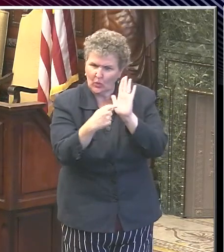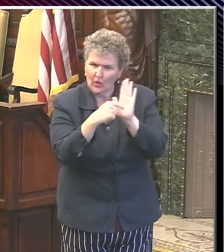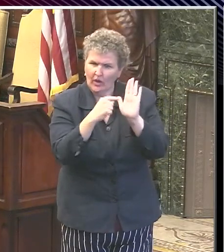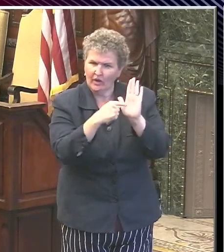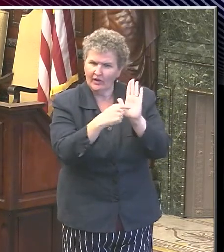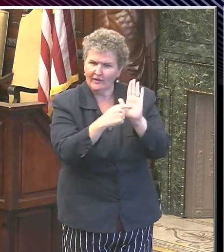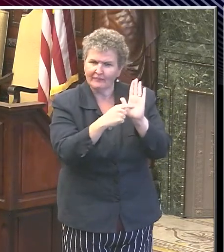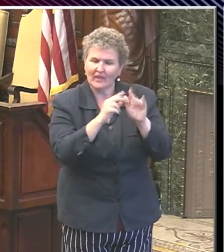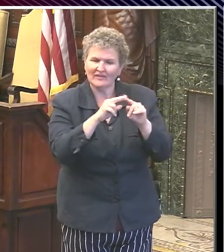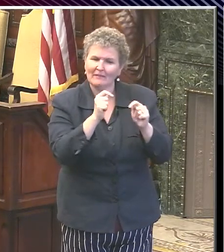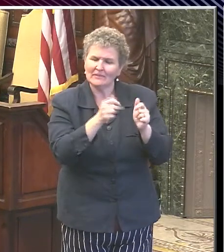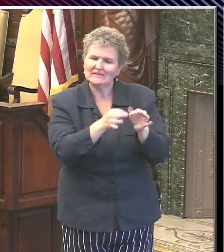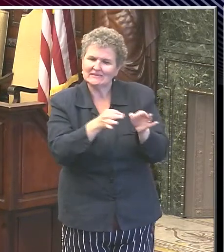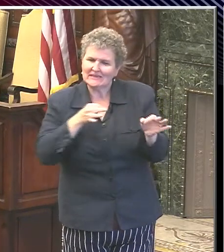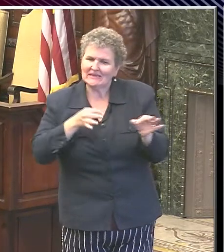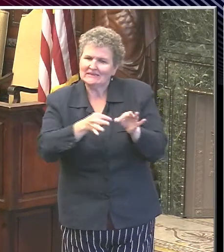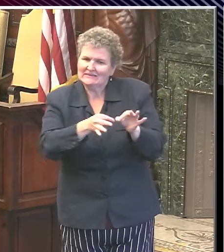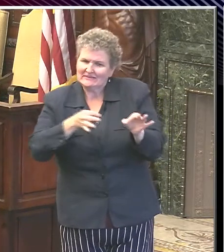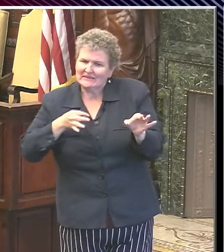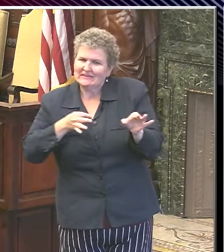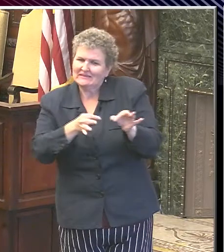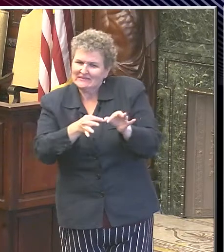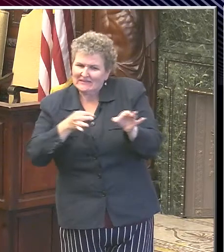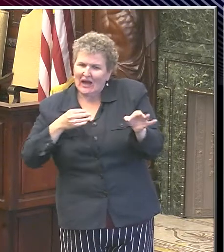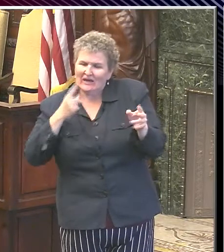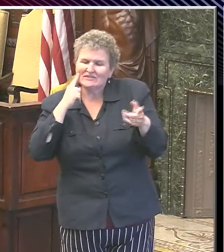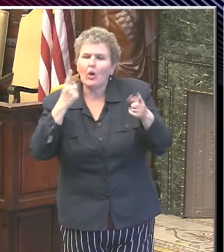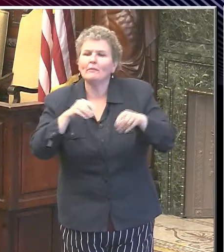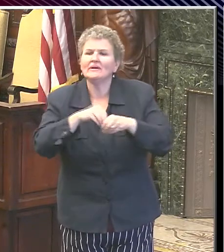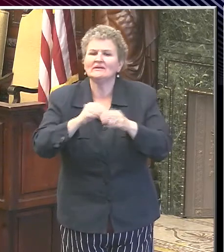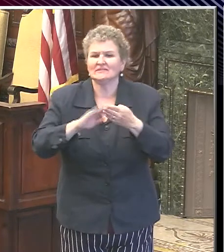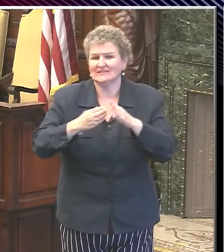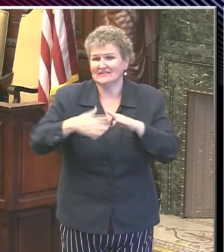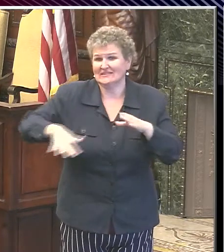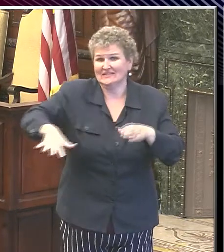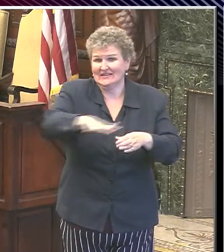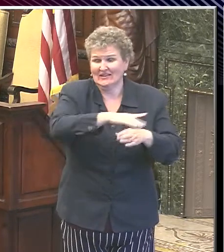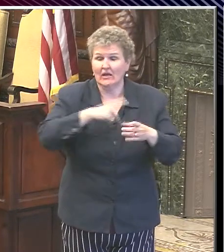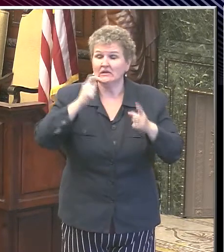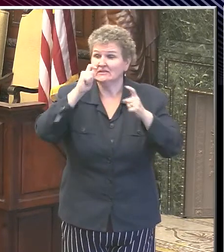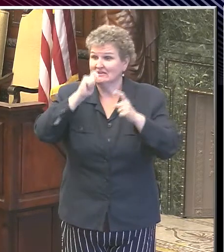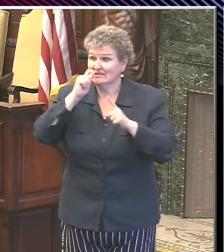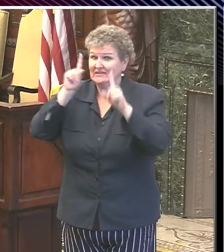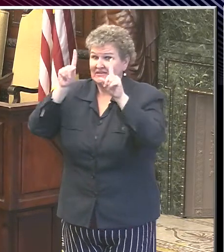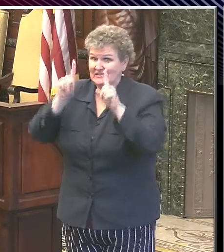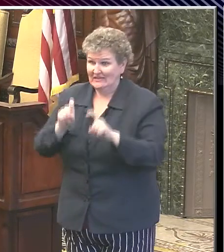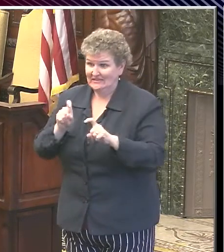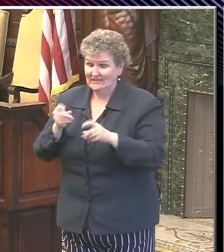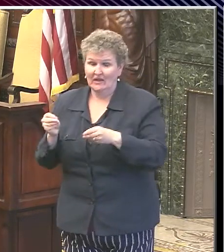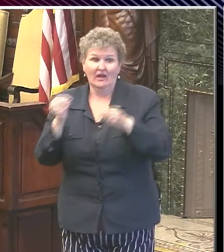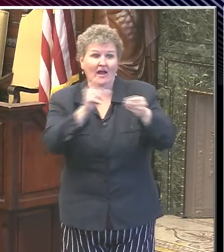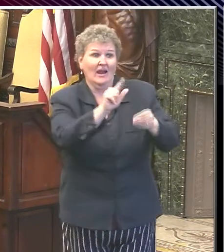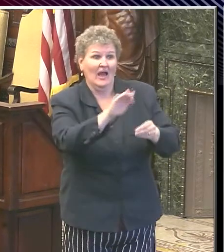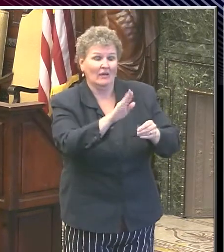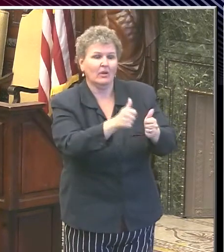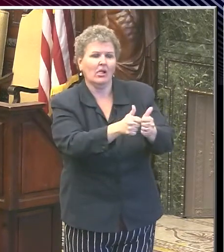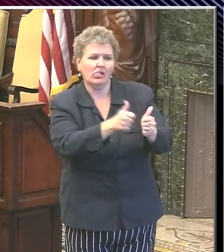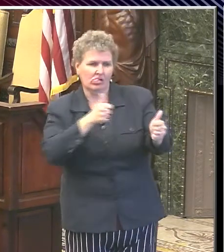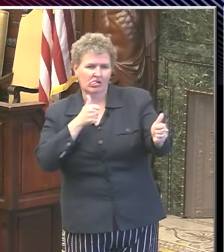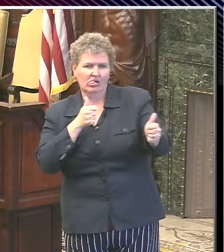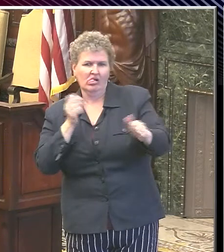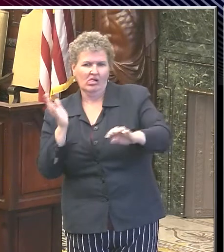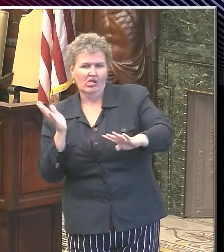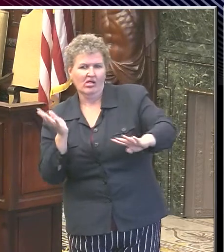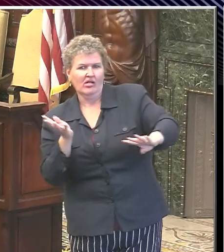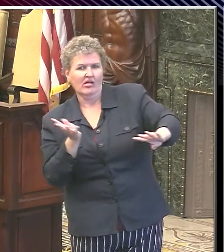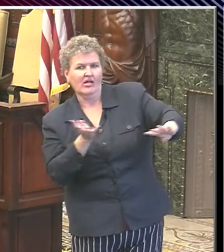delay from what's actually happening in the community. So it's not going to change the numbers I'm reporting very much. But it does mean that we do not have as up-to-date